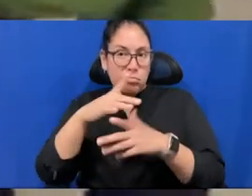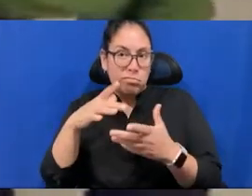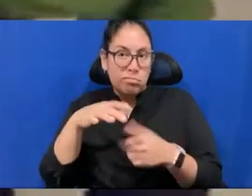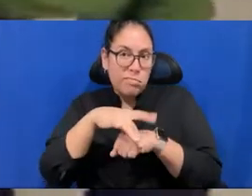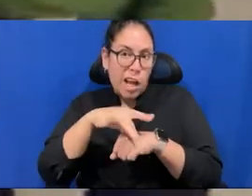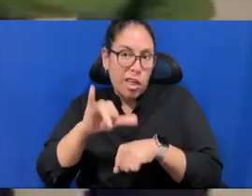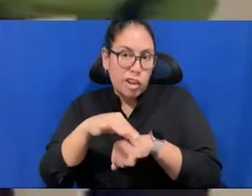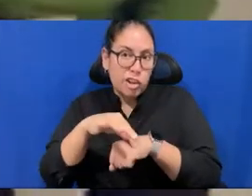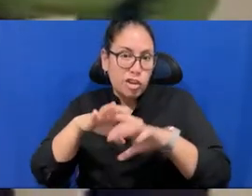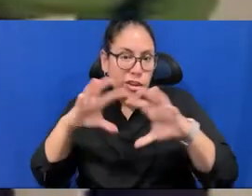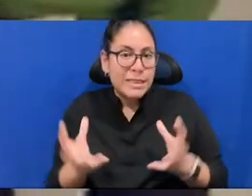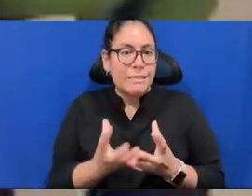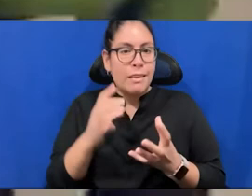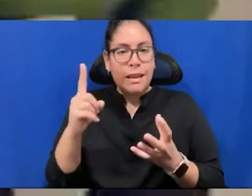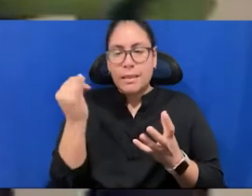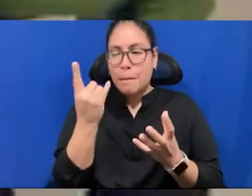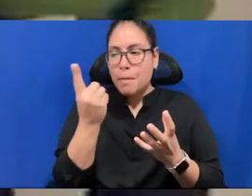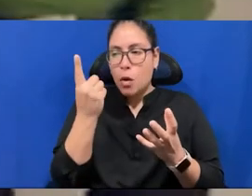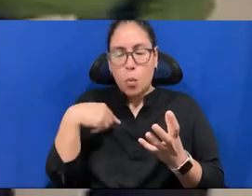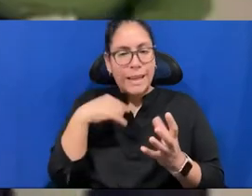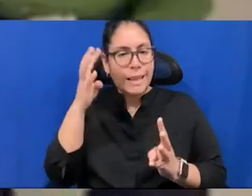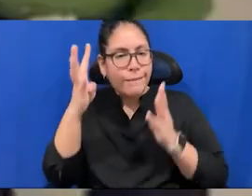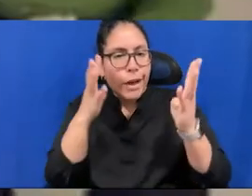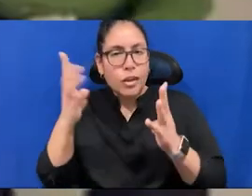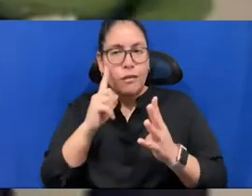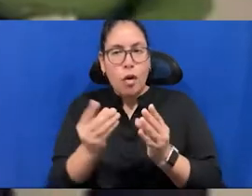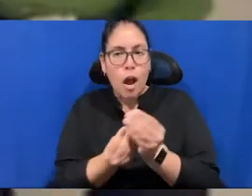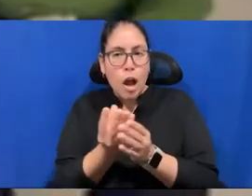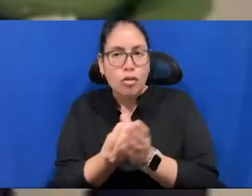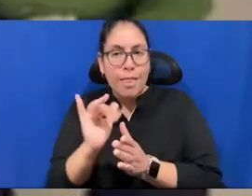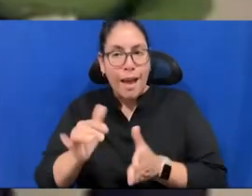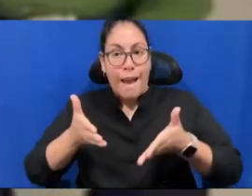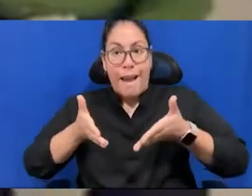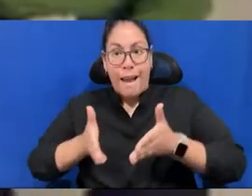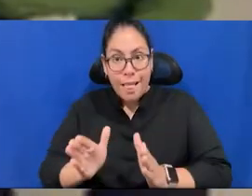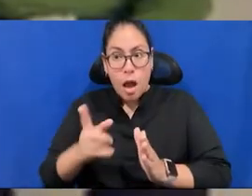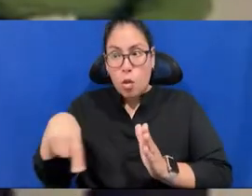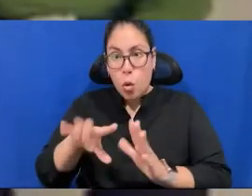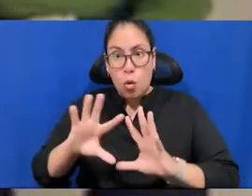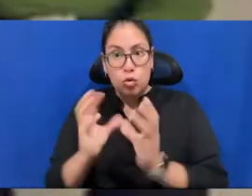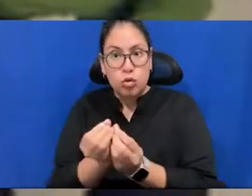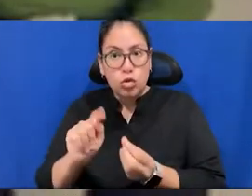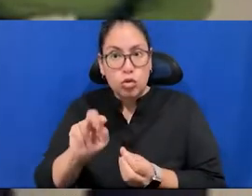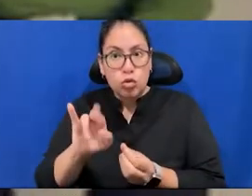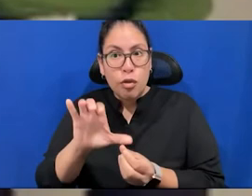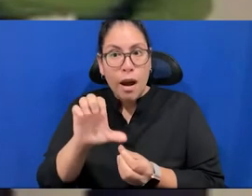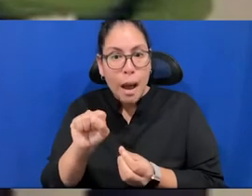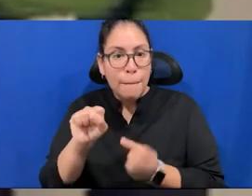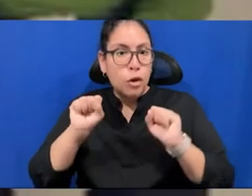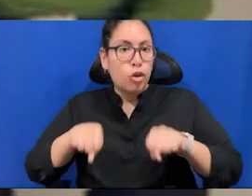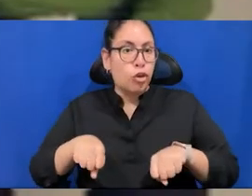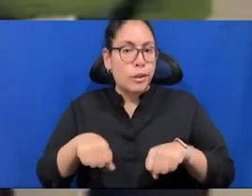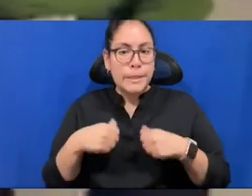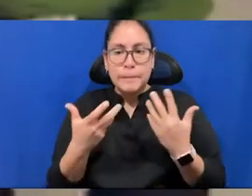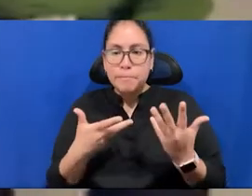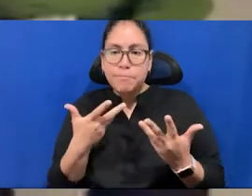agriculture, which allow, uh, these tribes, which will, um, follow the seasons,